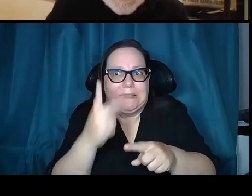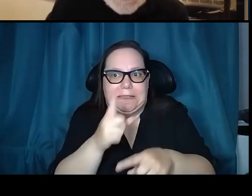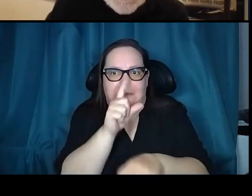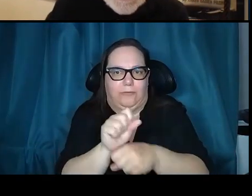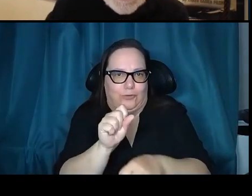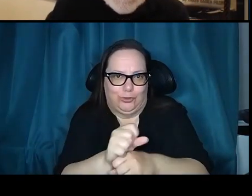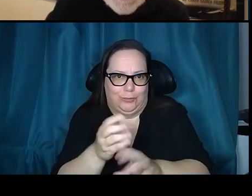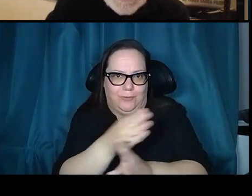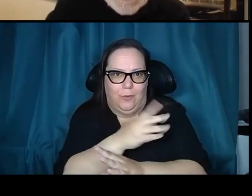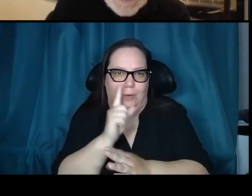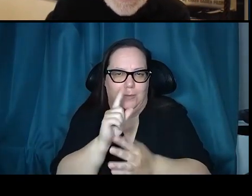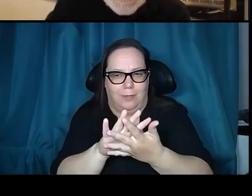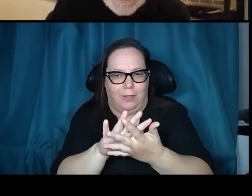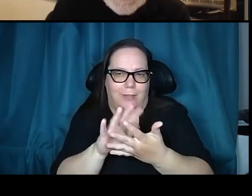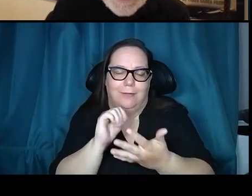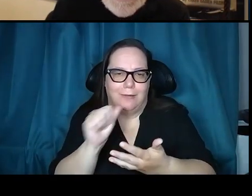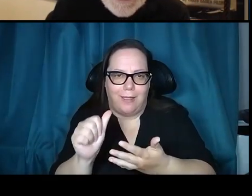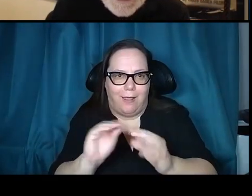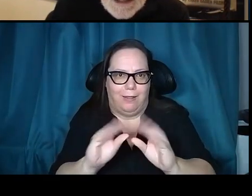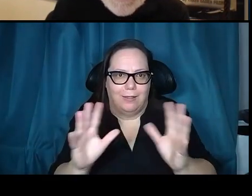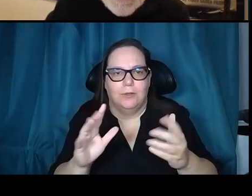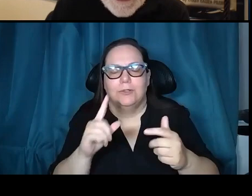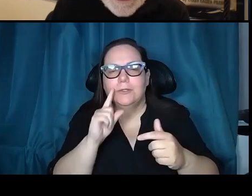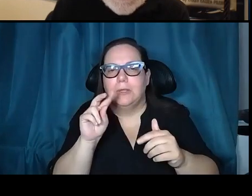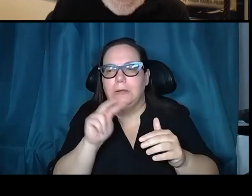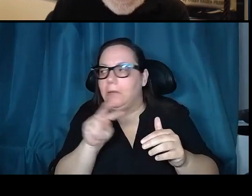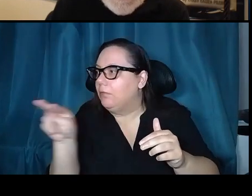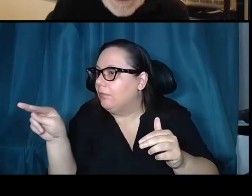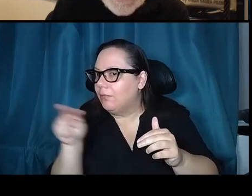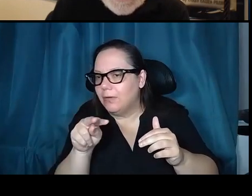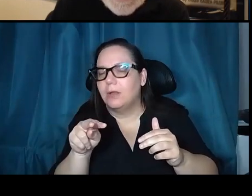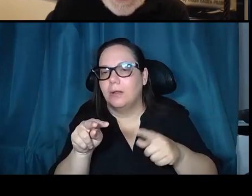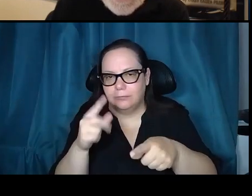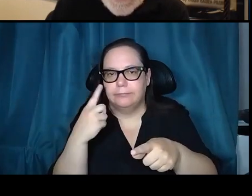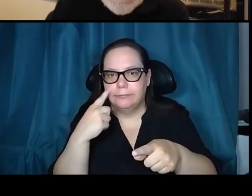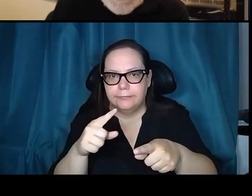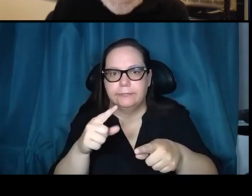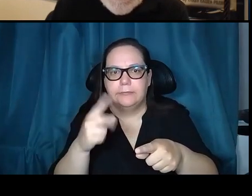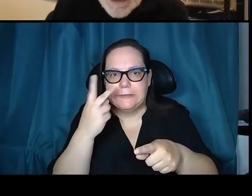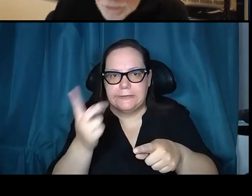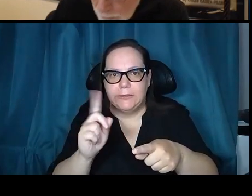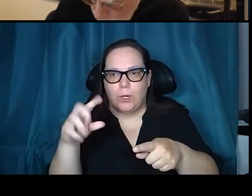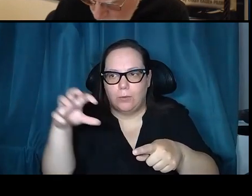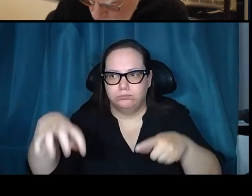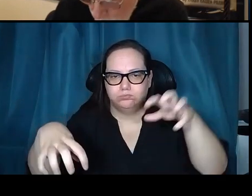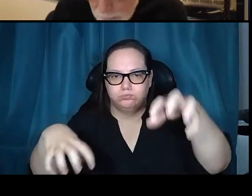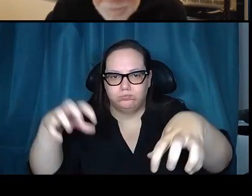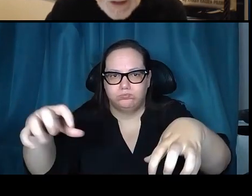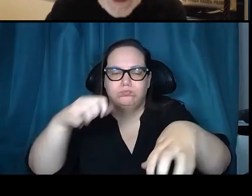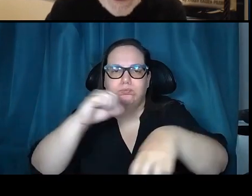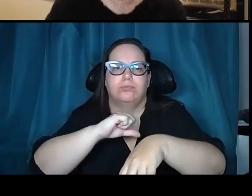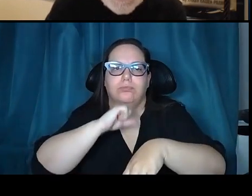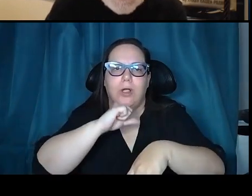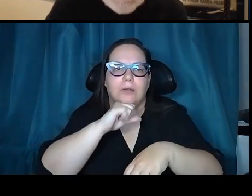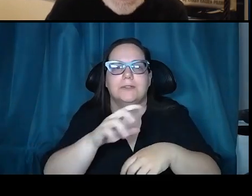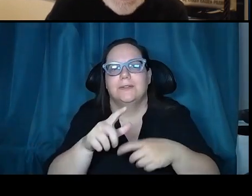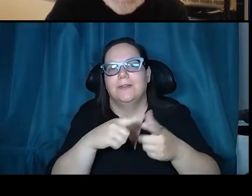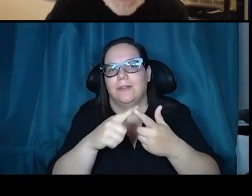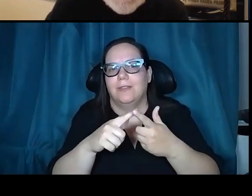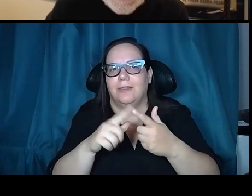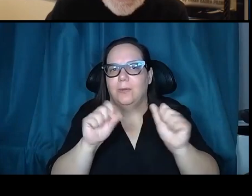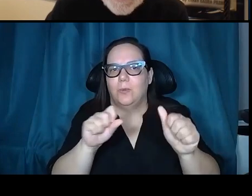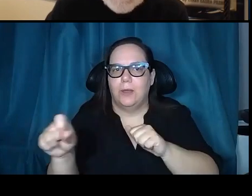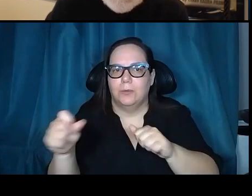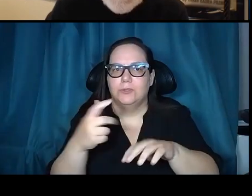the next three EVAs. They got a seven-kilometer radius from the lunar module, total traverse of over 30 kilometers in an excess of